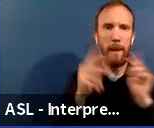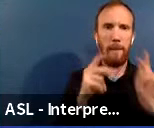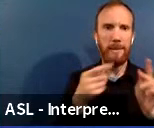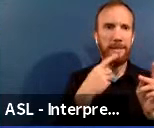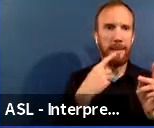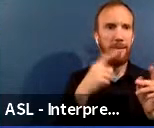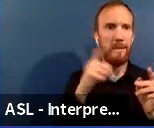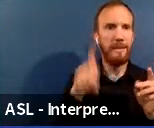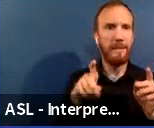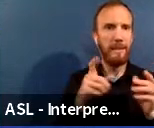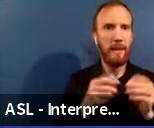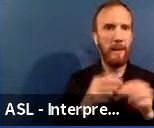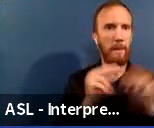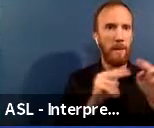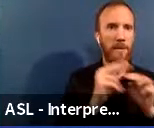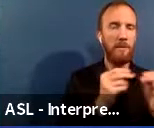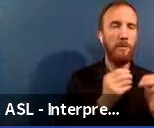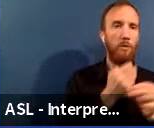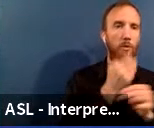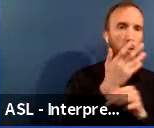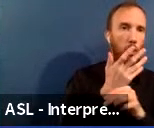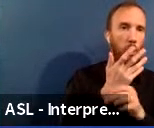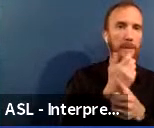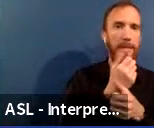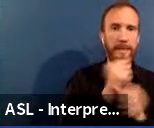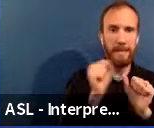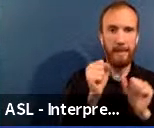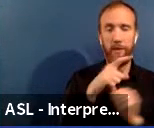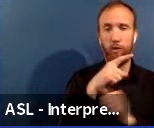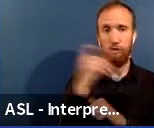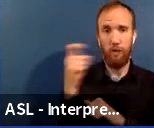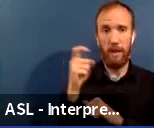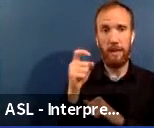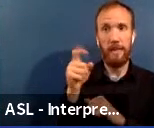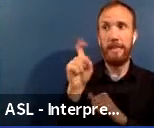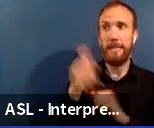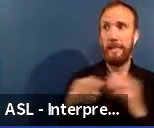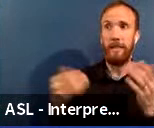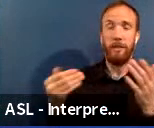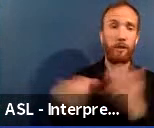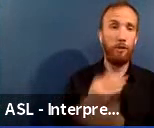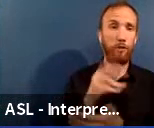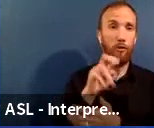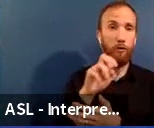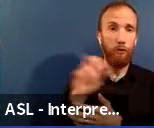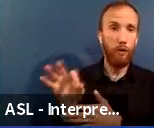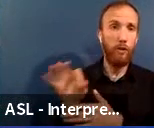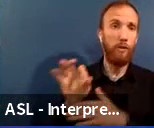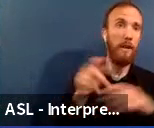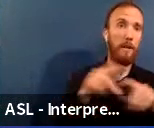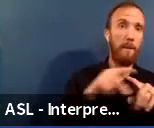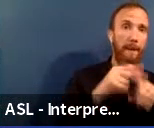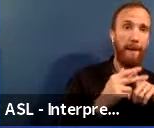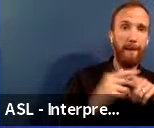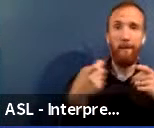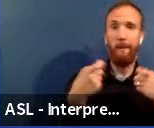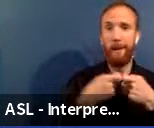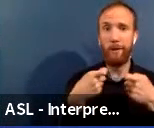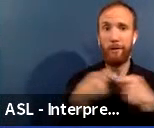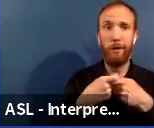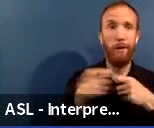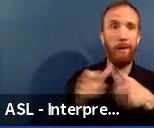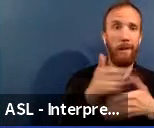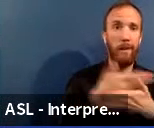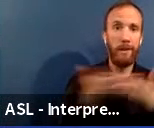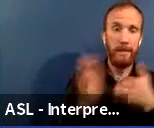buildings warm, safe, and dry, including roof and envelope needs, mechanical, electrical, and plumbing needs. And based on what we heard from the